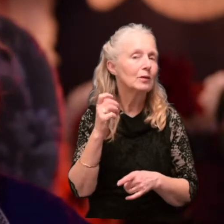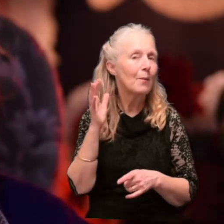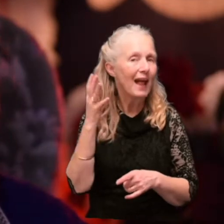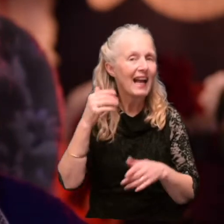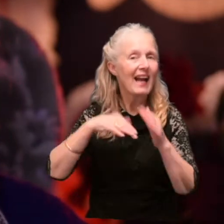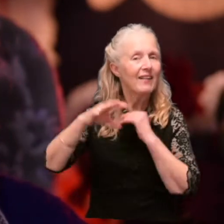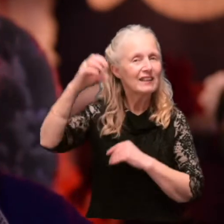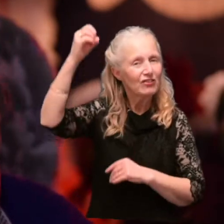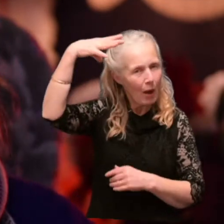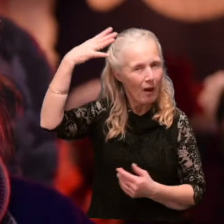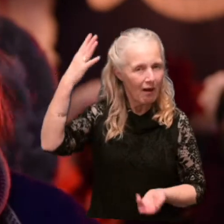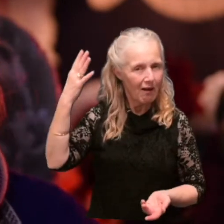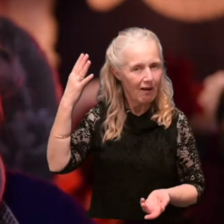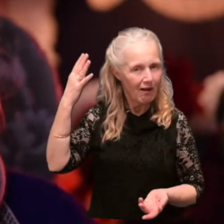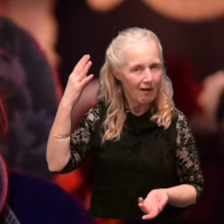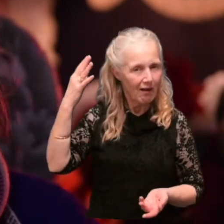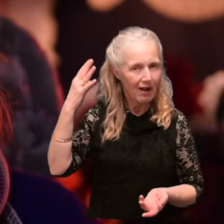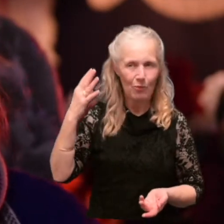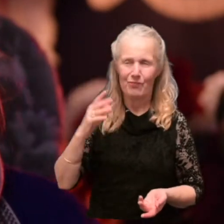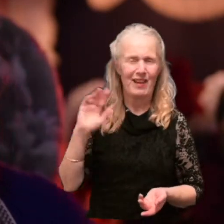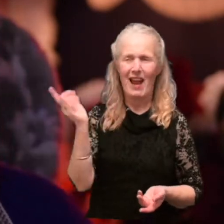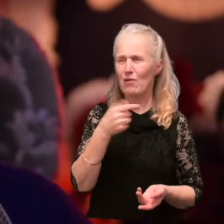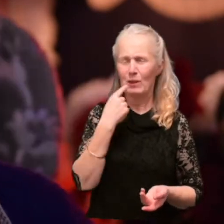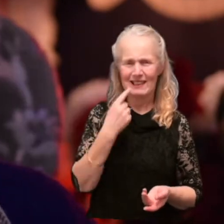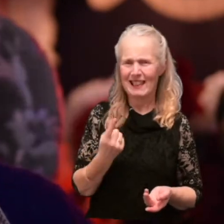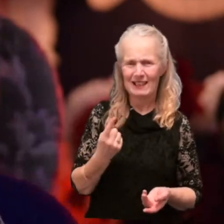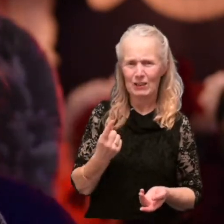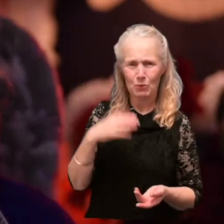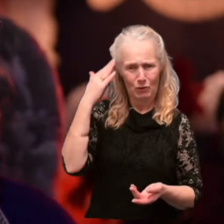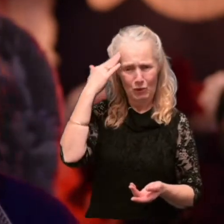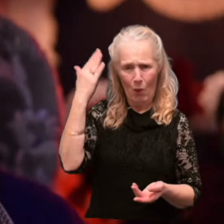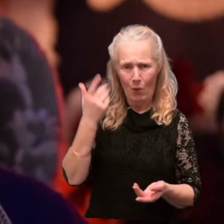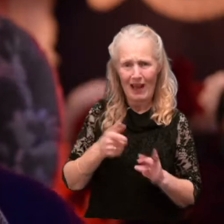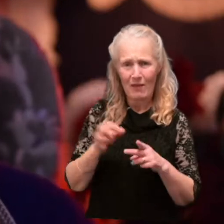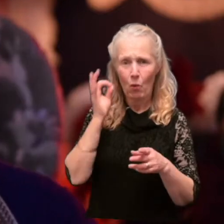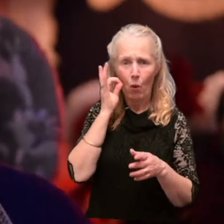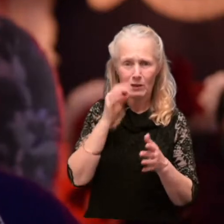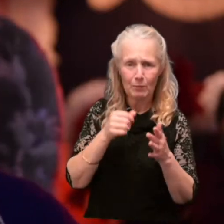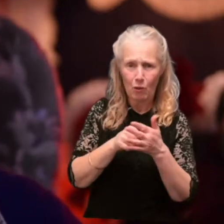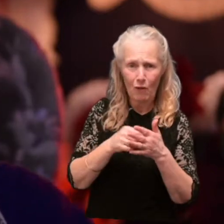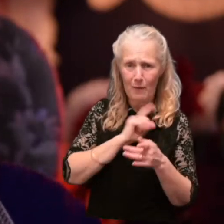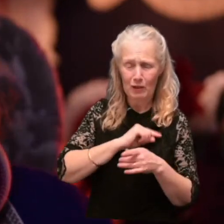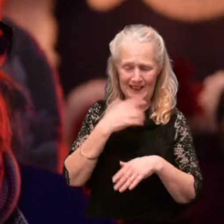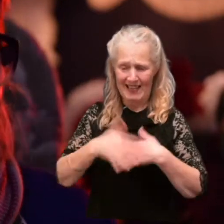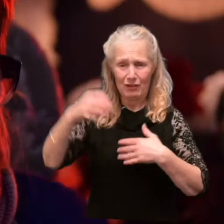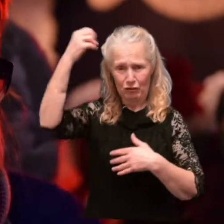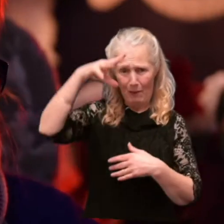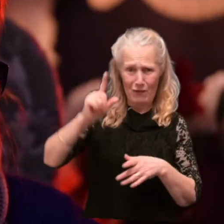shower. Well, everybody said he wouldn't know whether it was waterproof or not, because he hadn't had a shower for years.